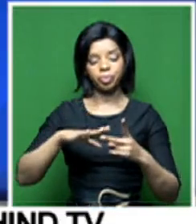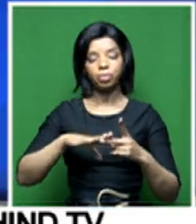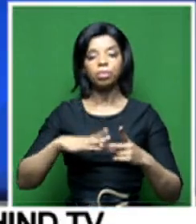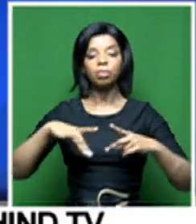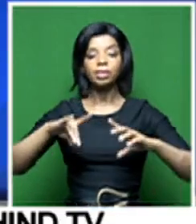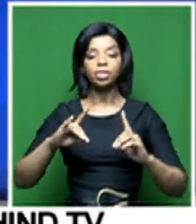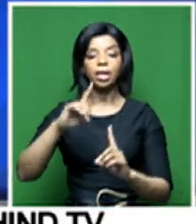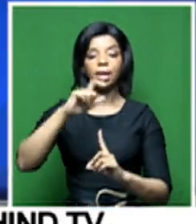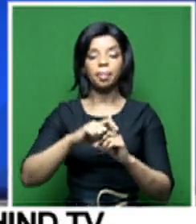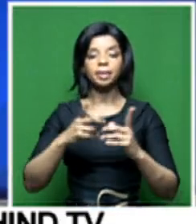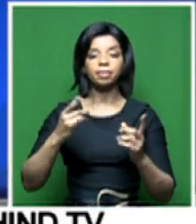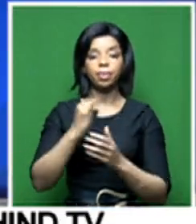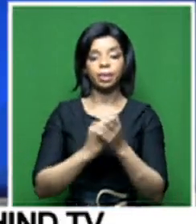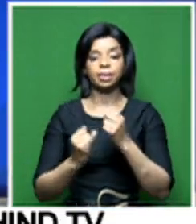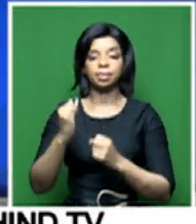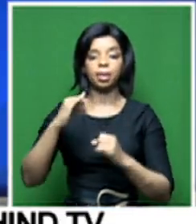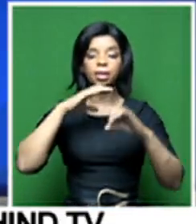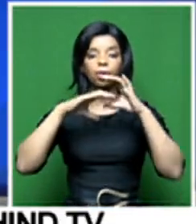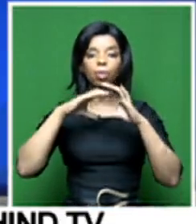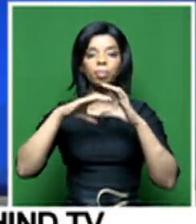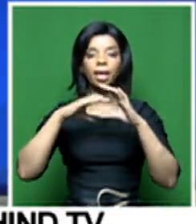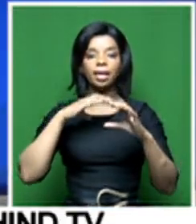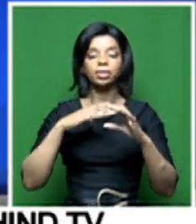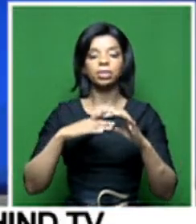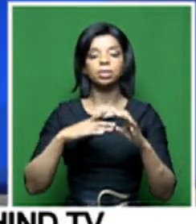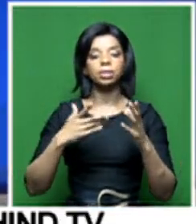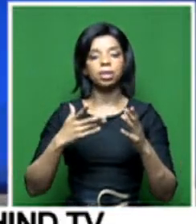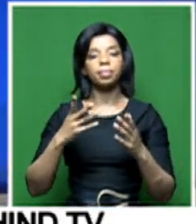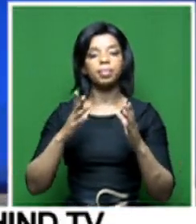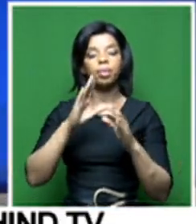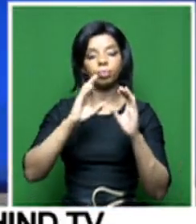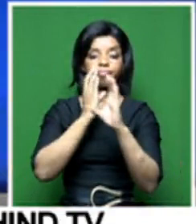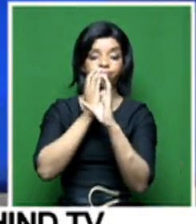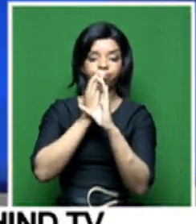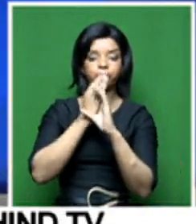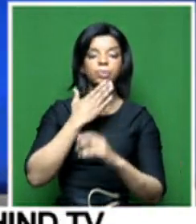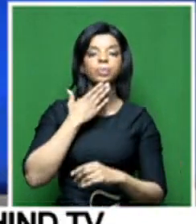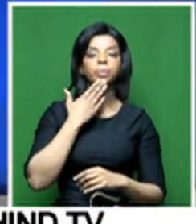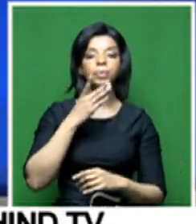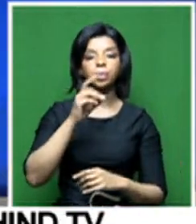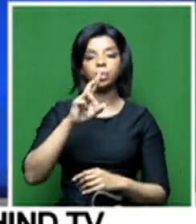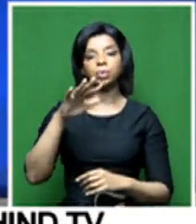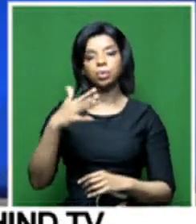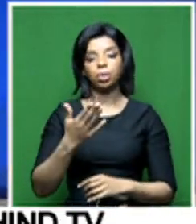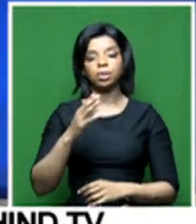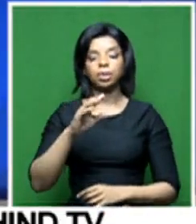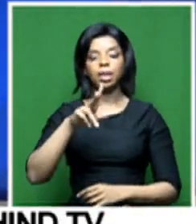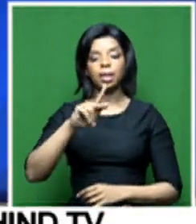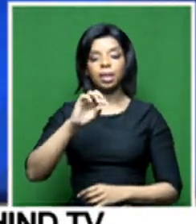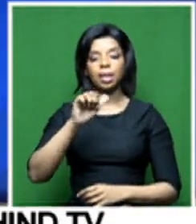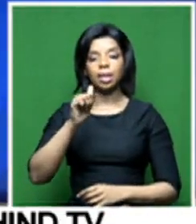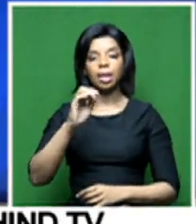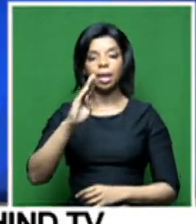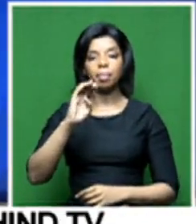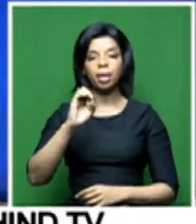Independent Communications Authority, or ICASA, Dr. Kier Betzwe-Modimueng. All right, it looks like